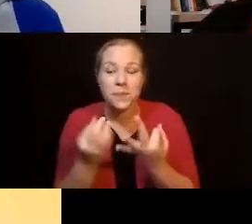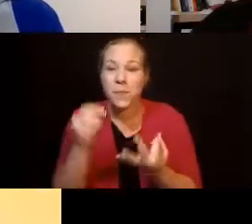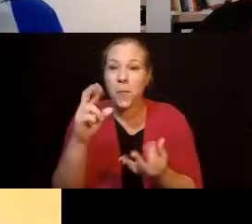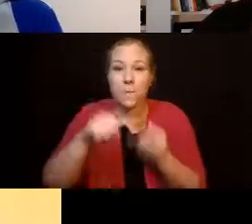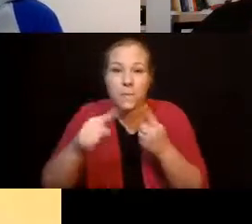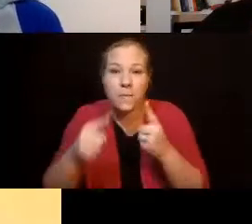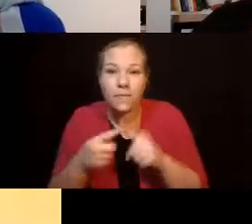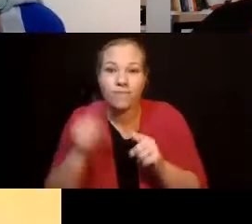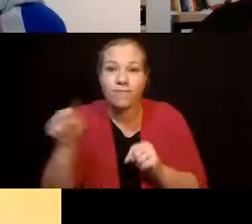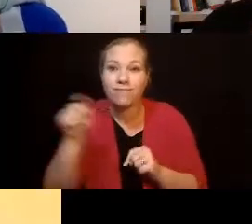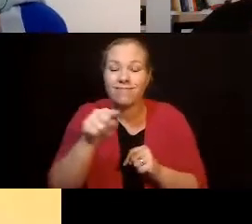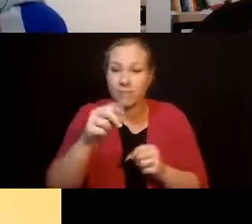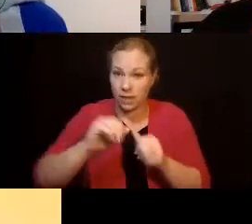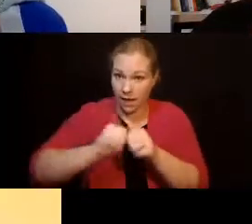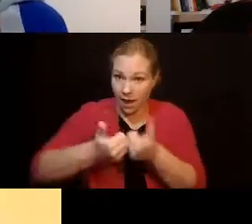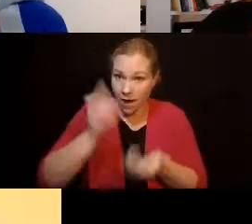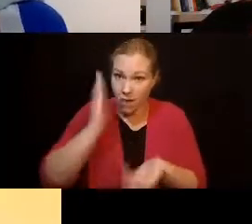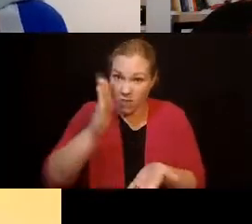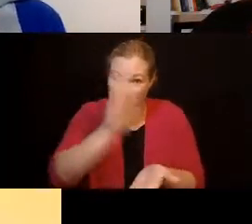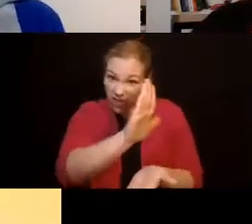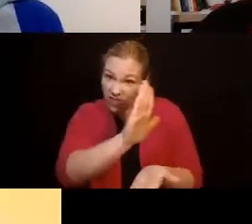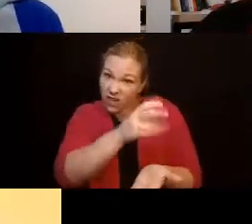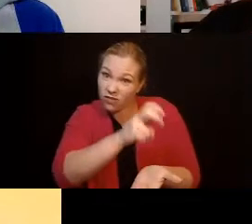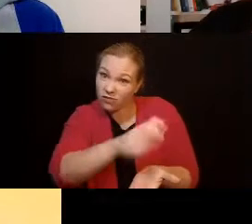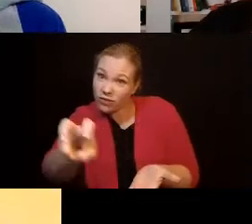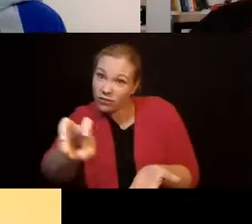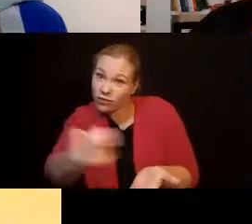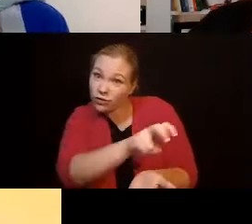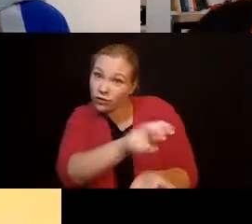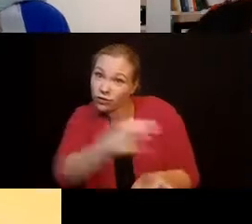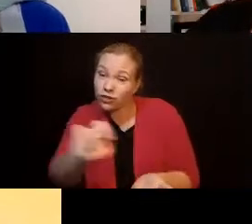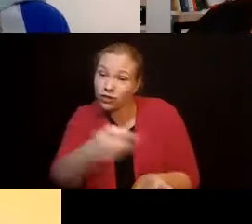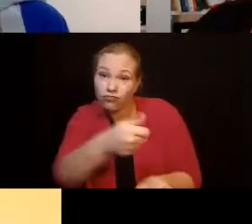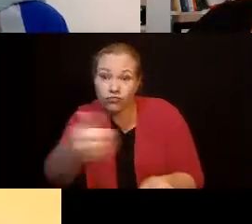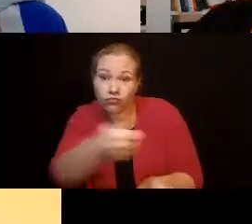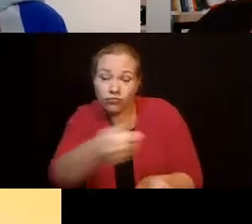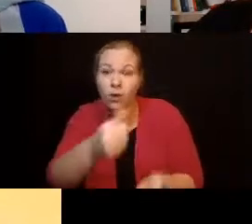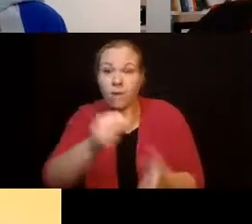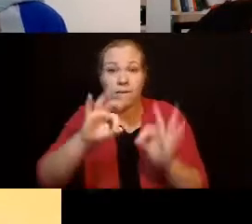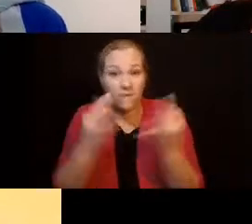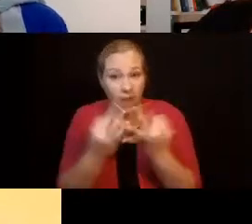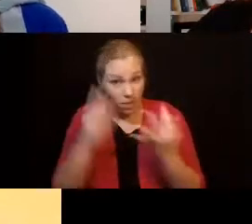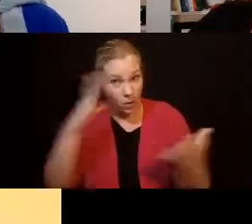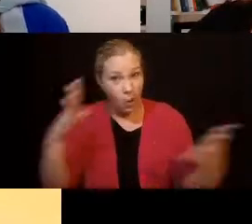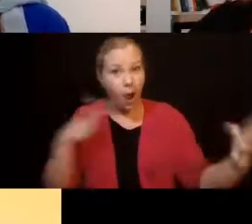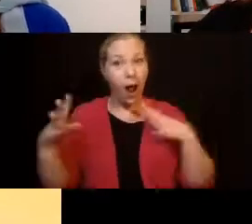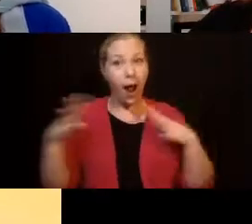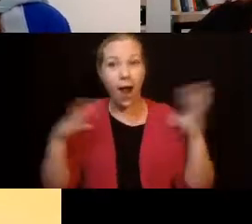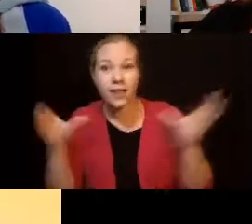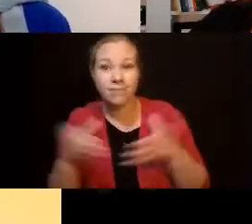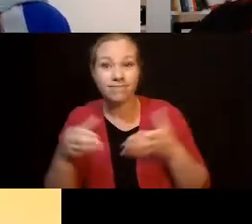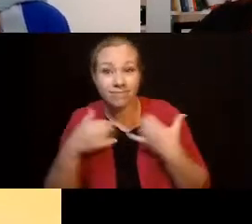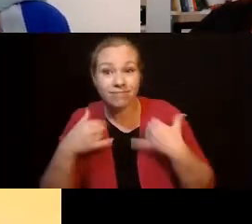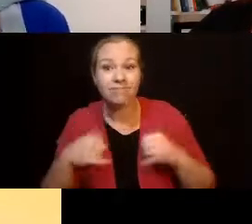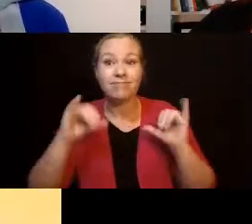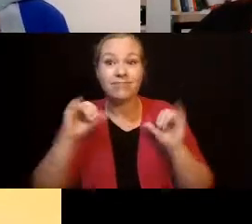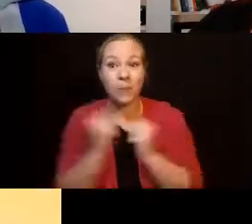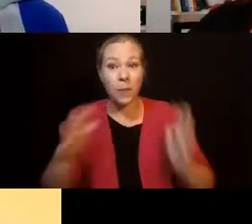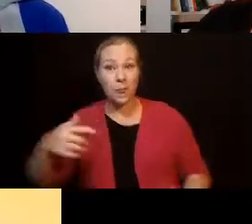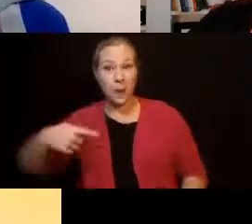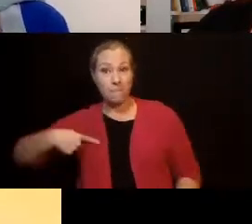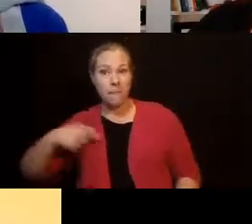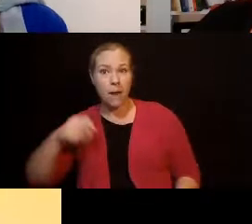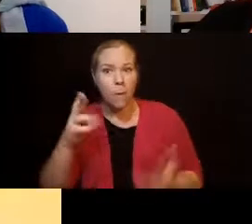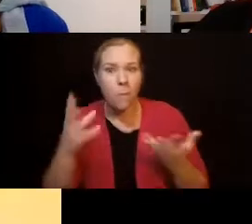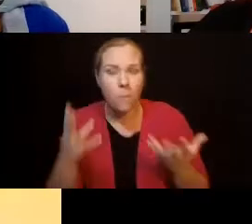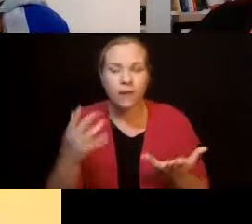like? What are holidays going to look like? What does extended family look like? And sometimes not even just extended family.